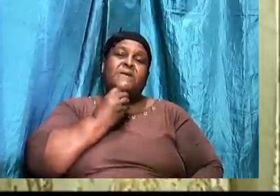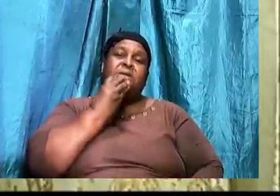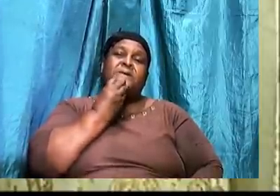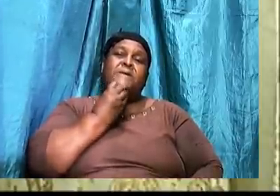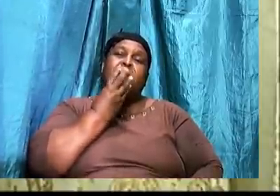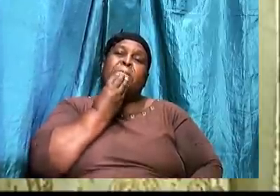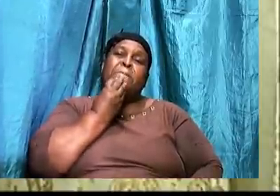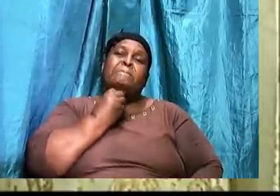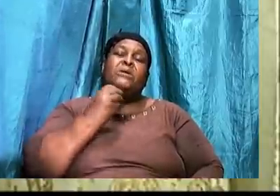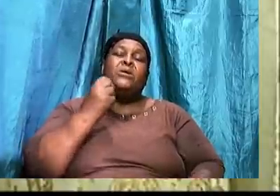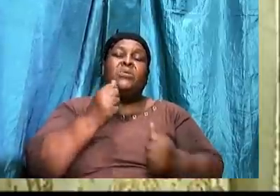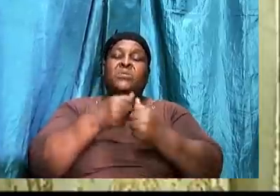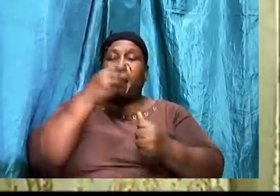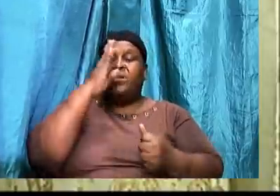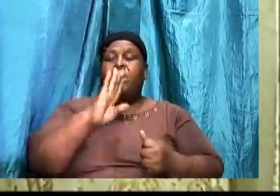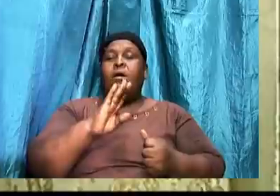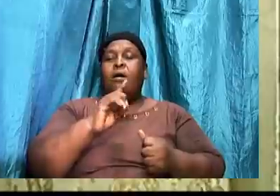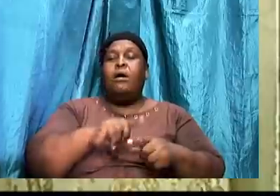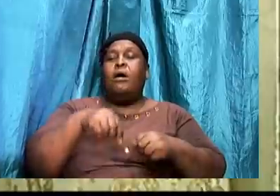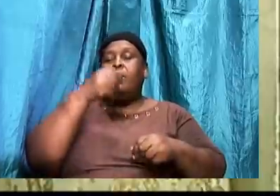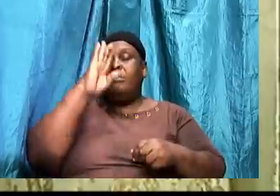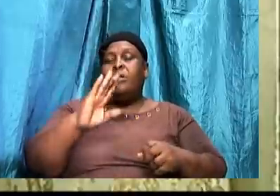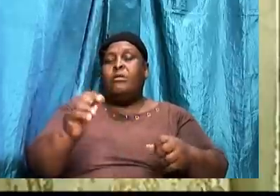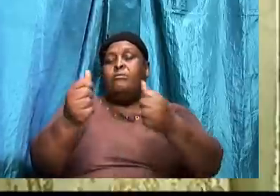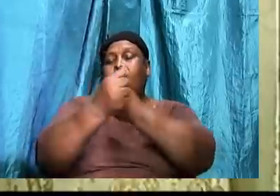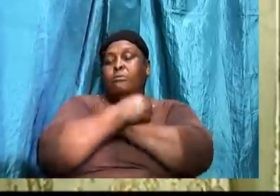But God loveth. A cheerful. Giver.